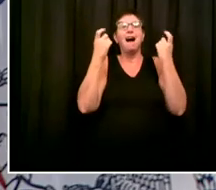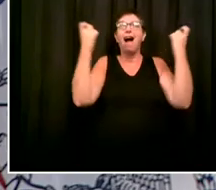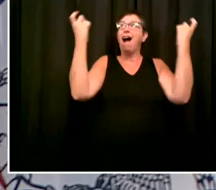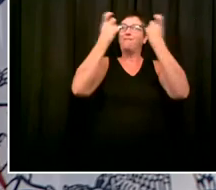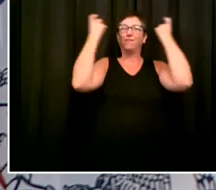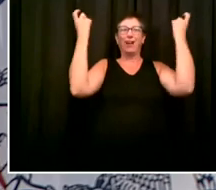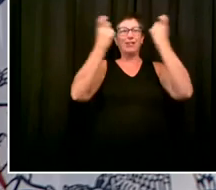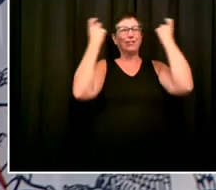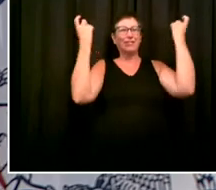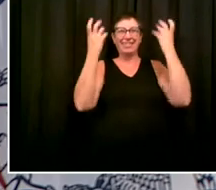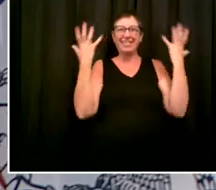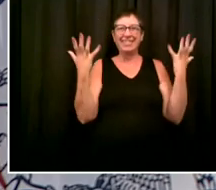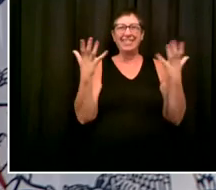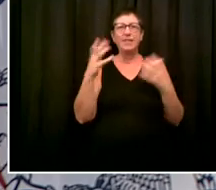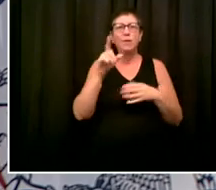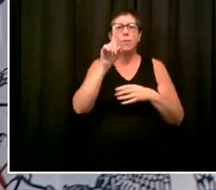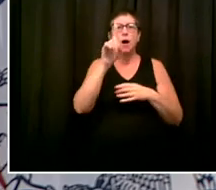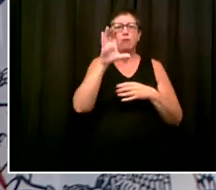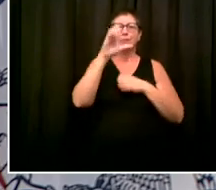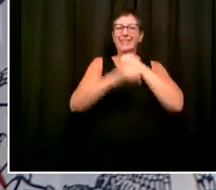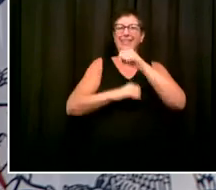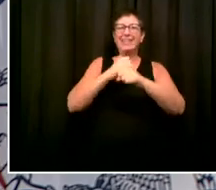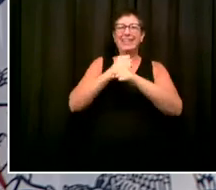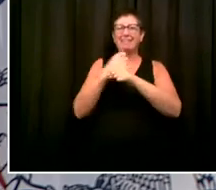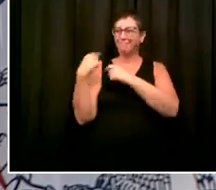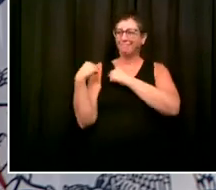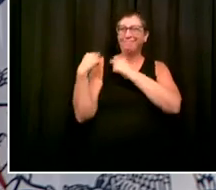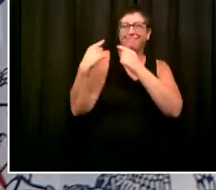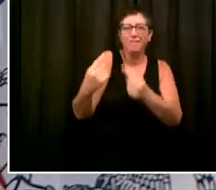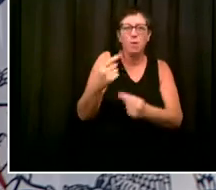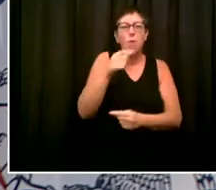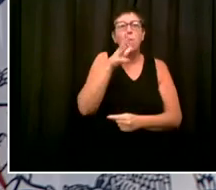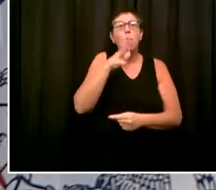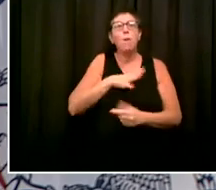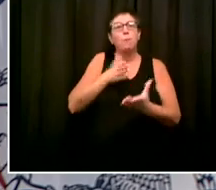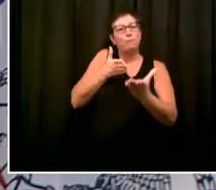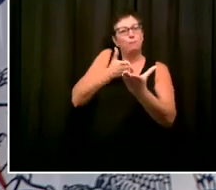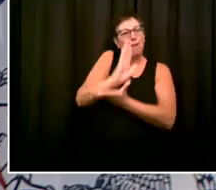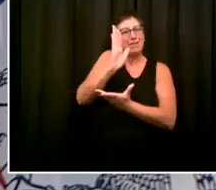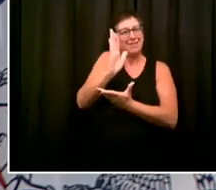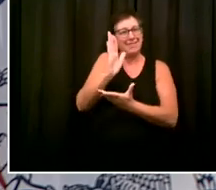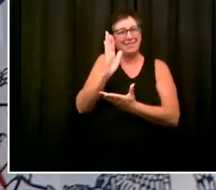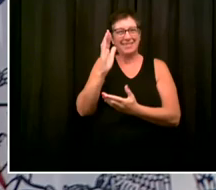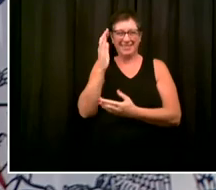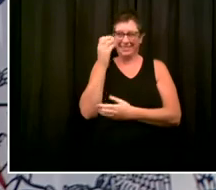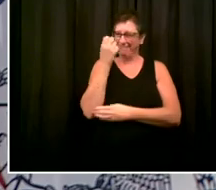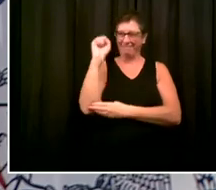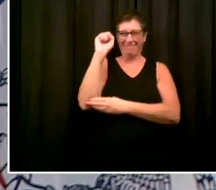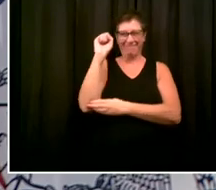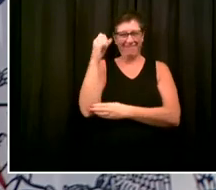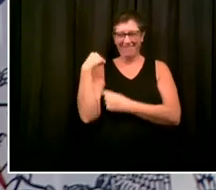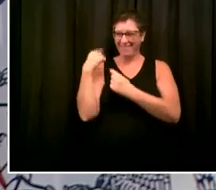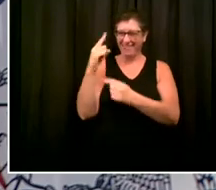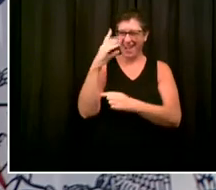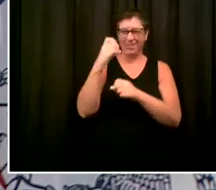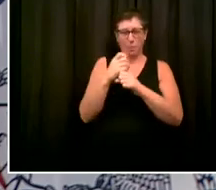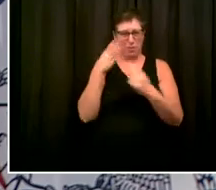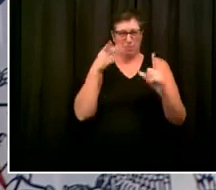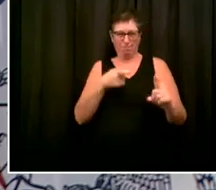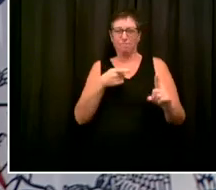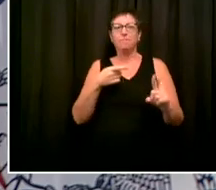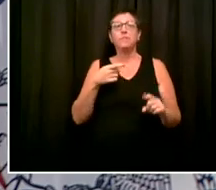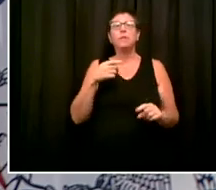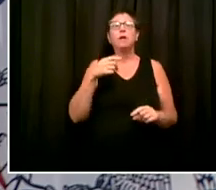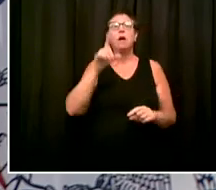suffrage movement fought for so long. And on August 26, 1920, 100 years ago today, the 19th Amendment to the